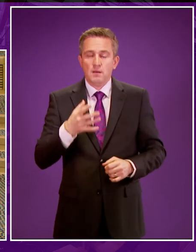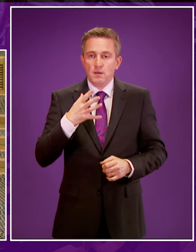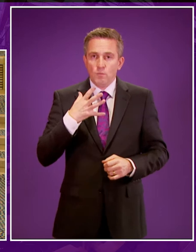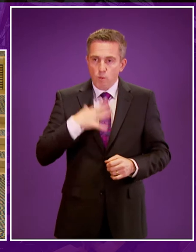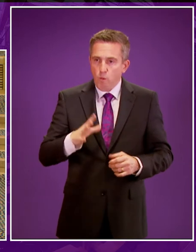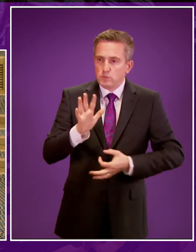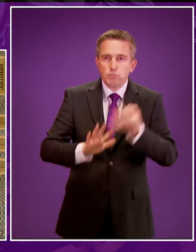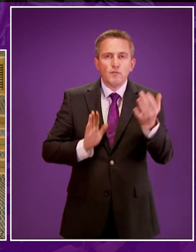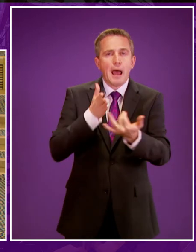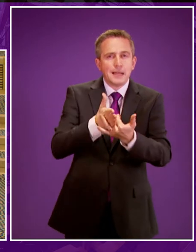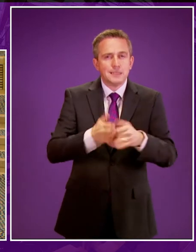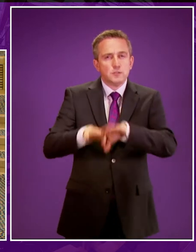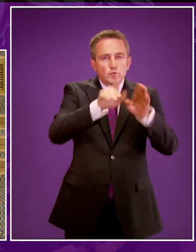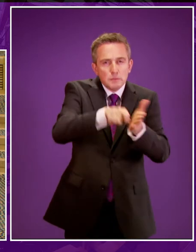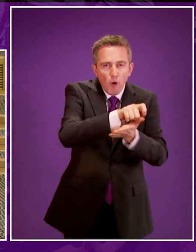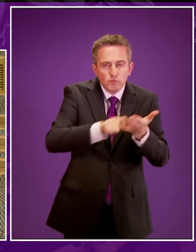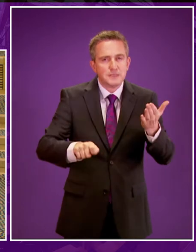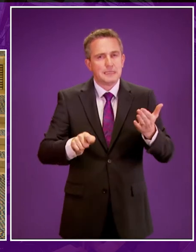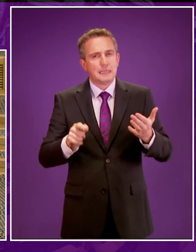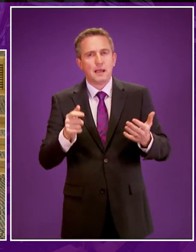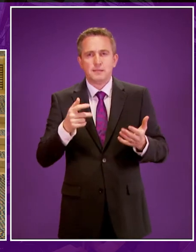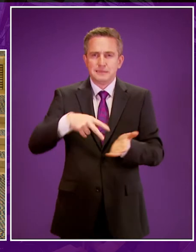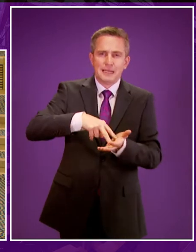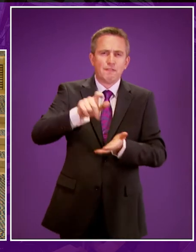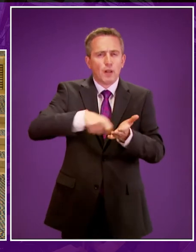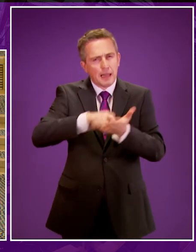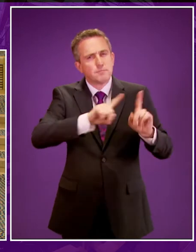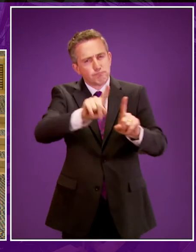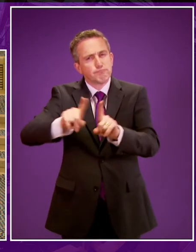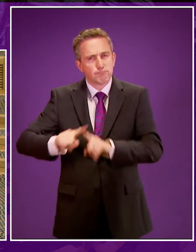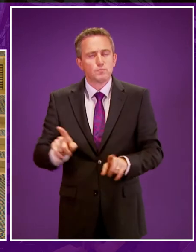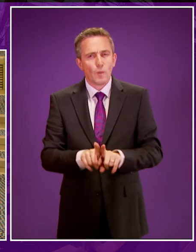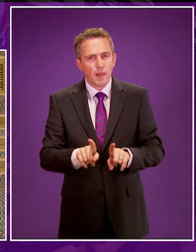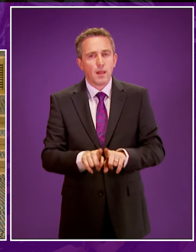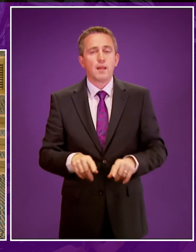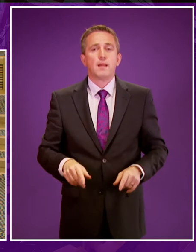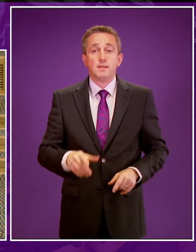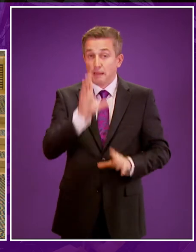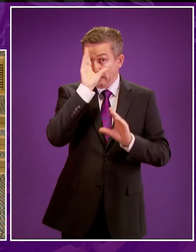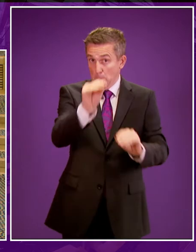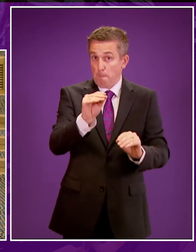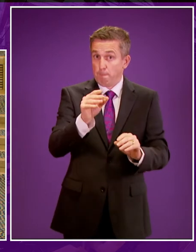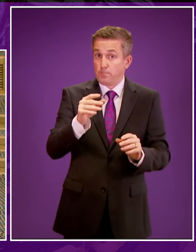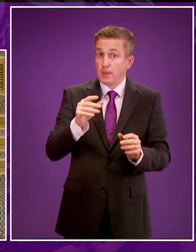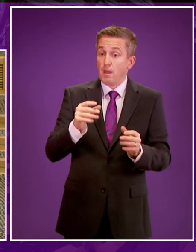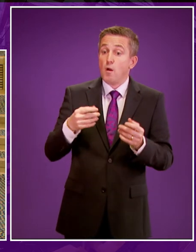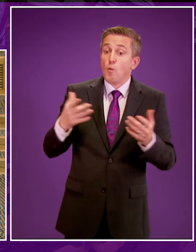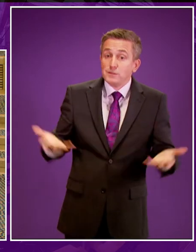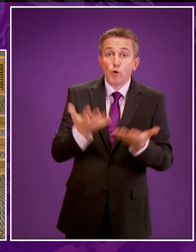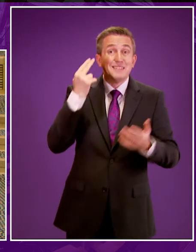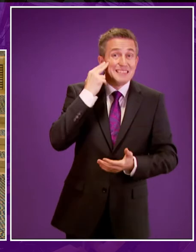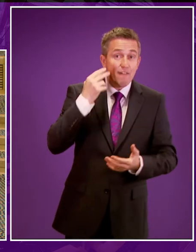on democracy and public life. In particular, I want to highlight our commitment to provide funding to enable deaf